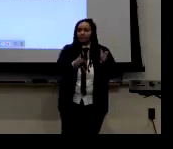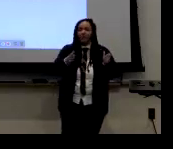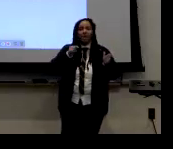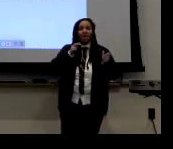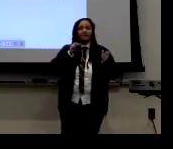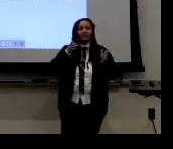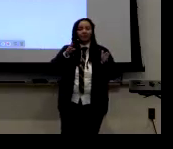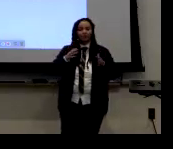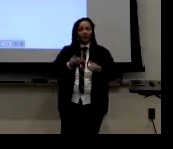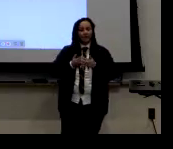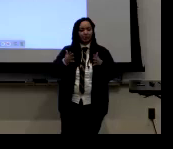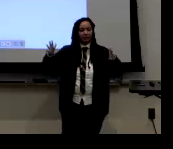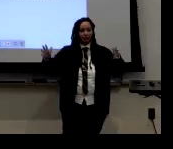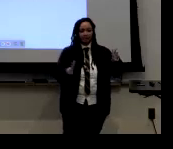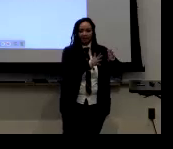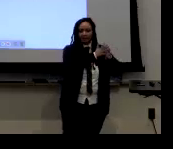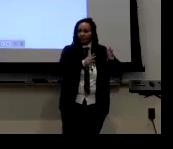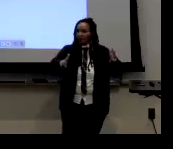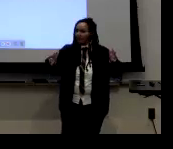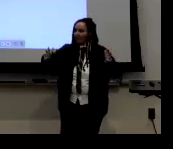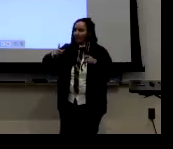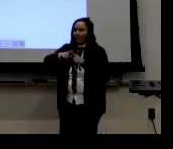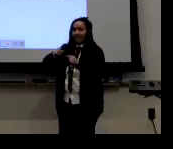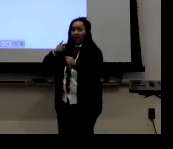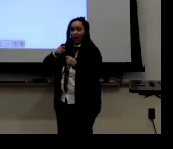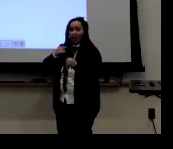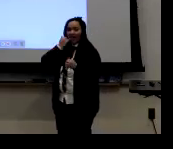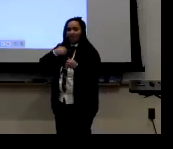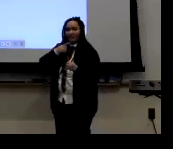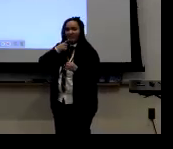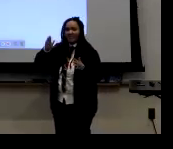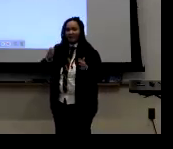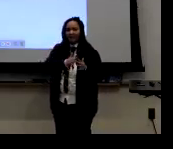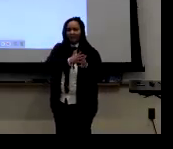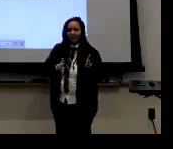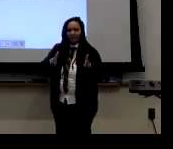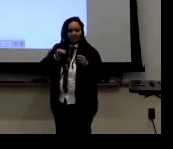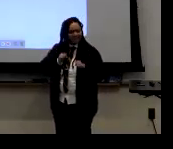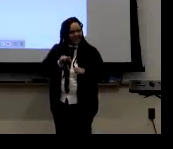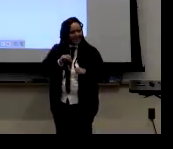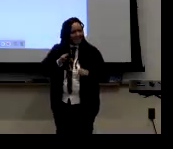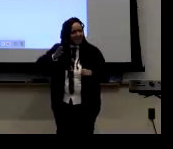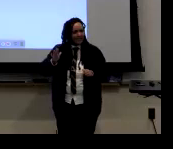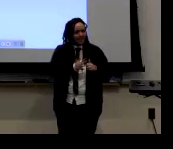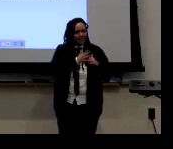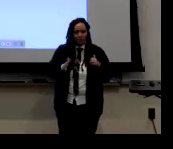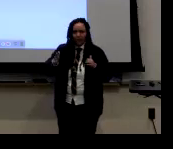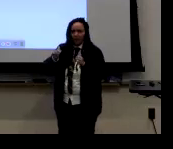And there's that spectrum. And gender can swing on that spectrum.